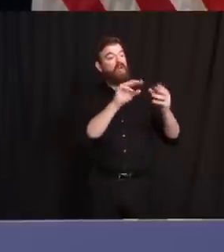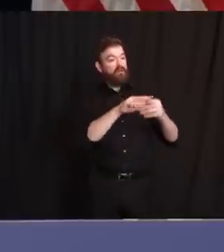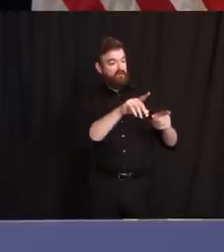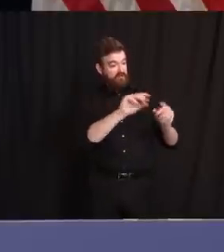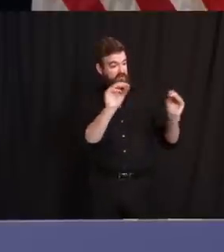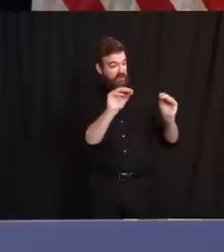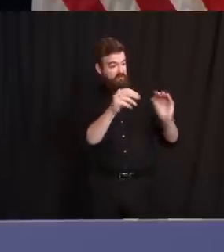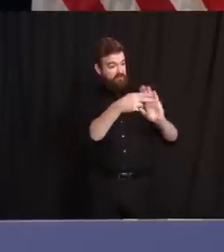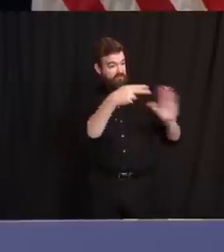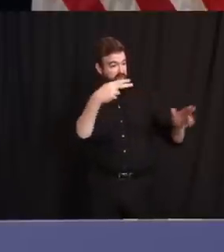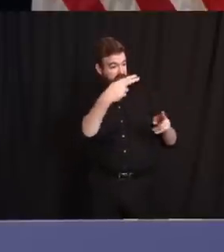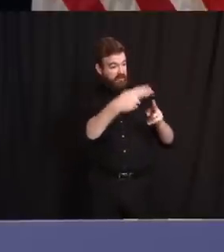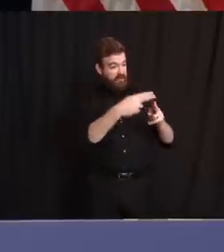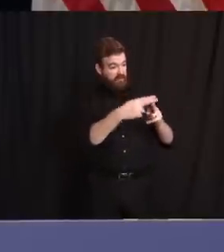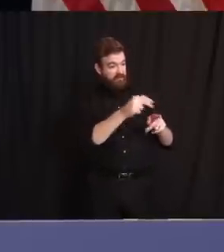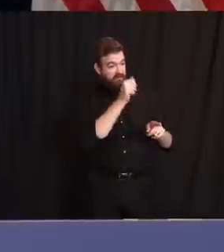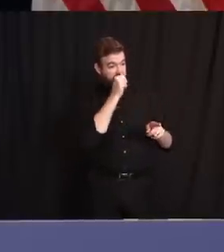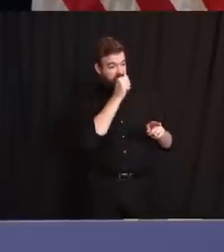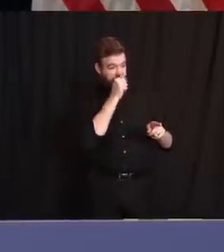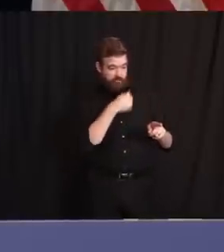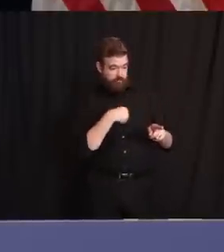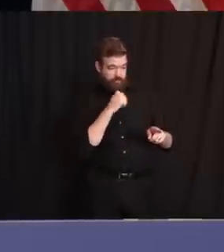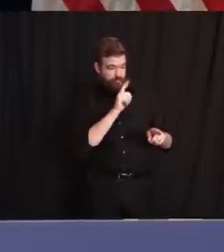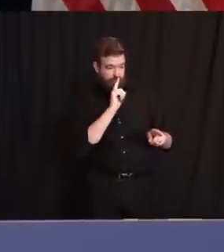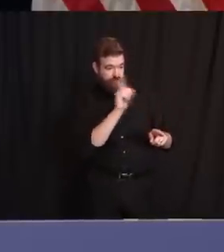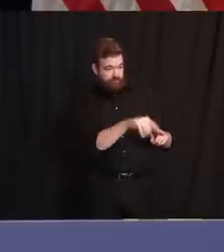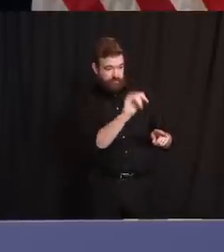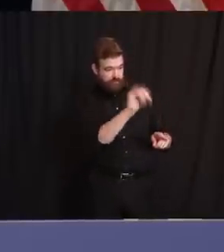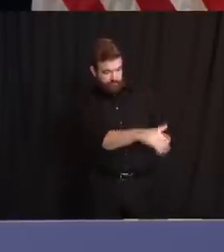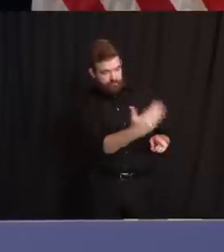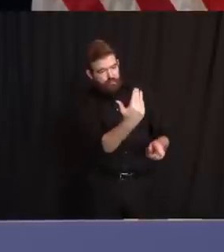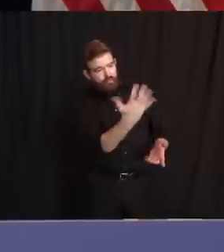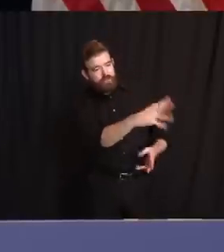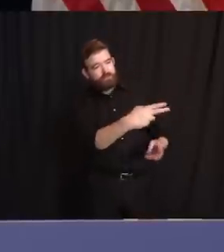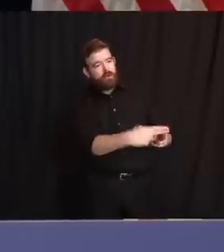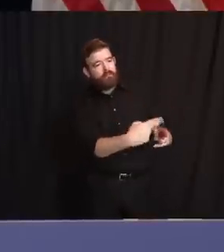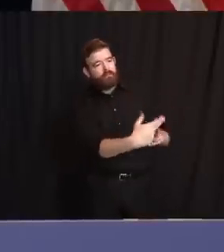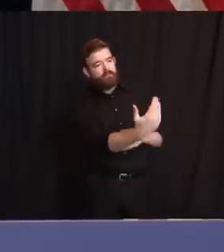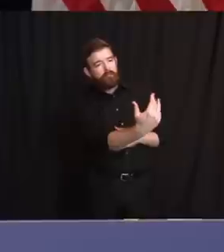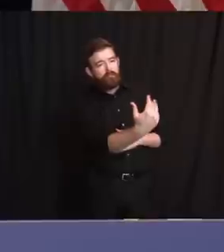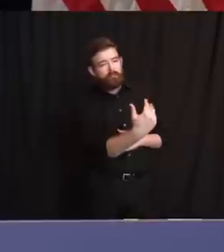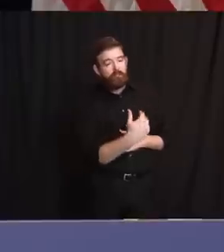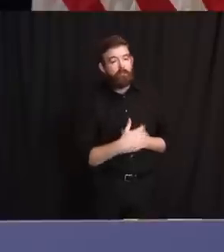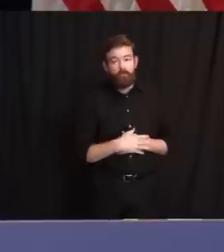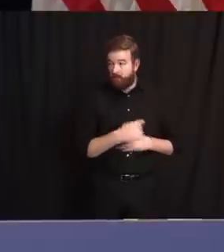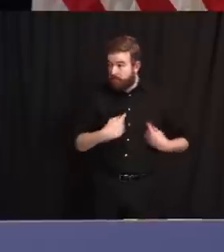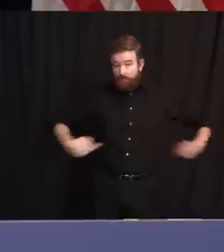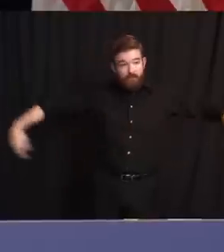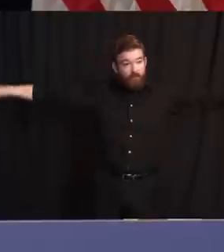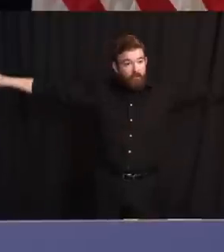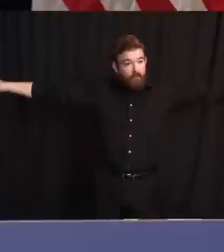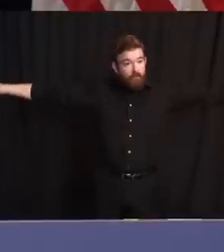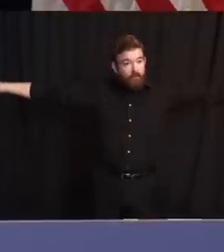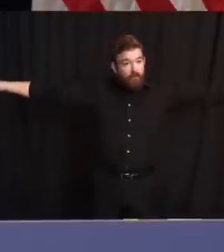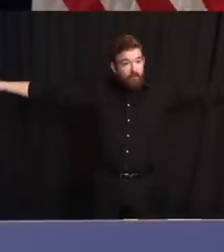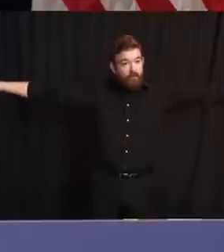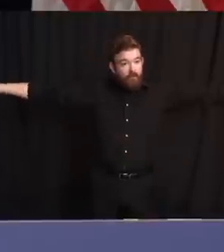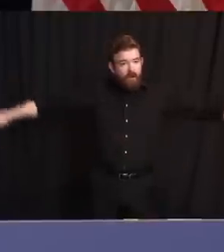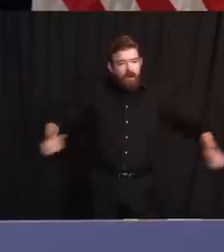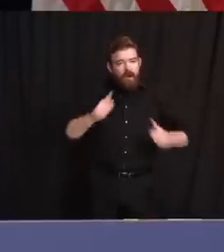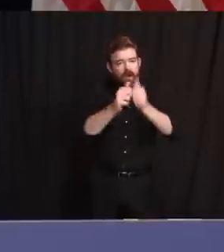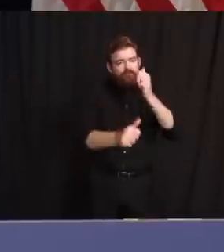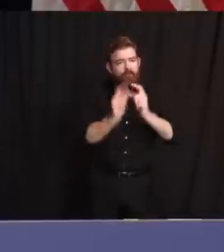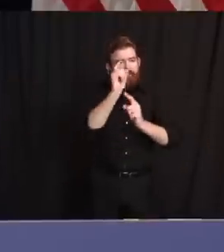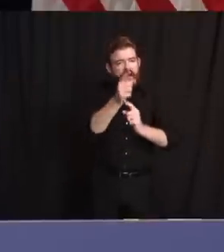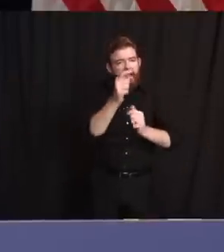any comment, period, full stop. We spend all of us every single minute of every day trying to save as many